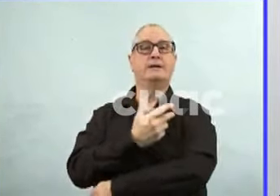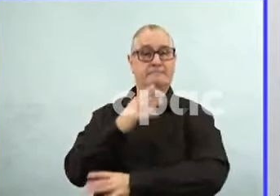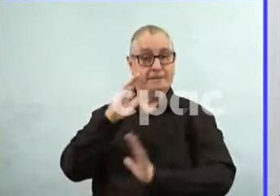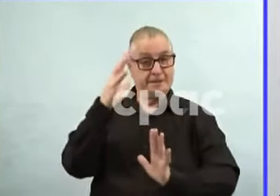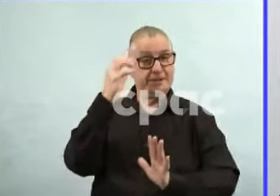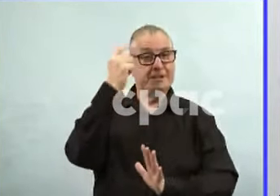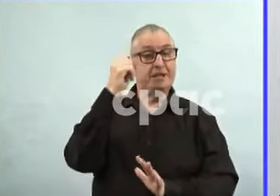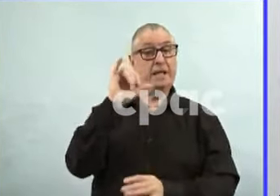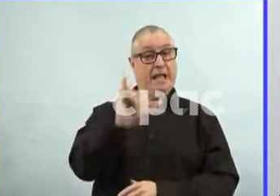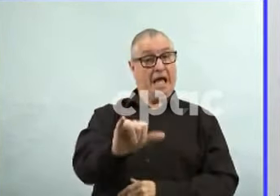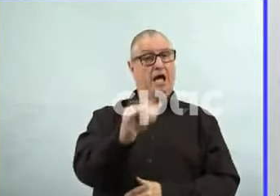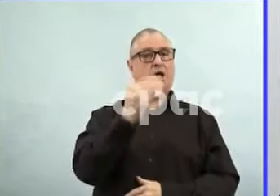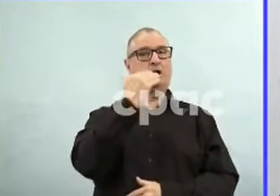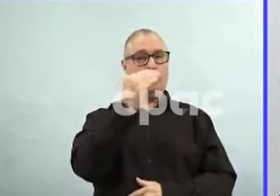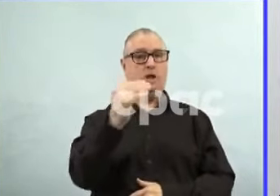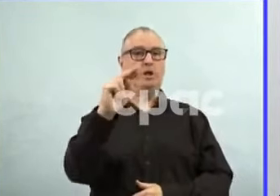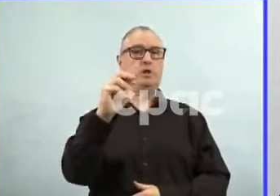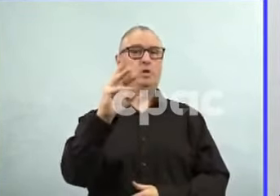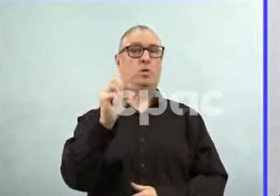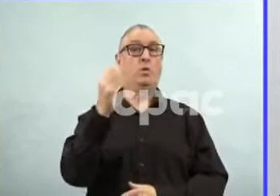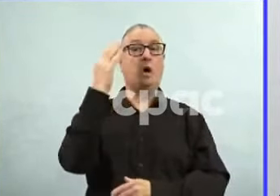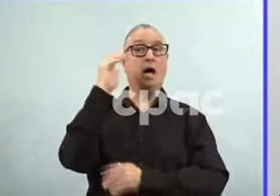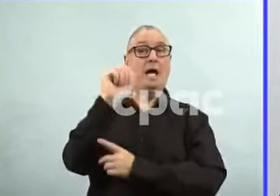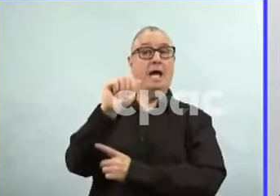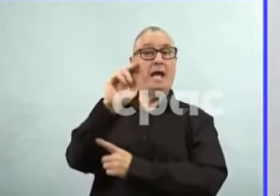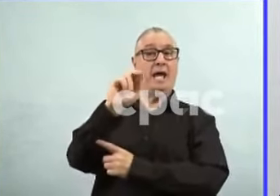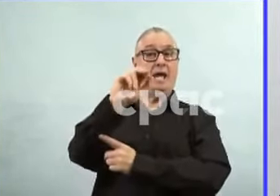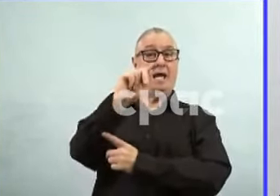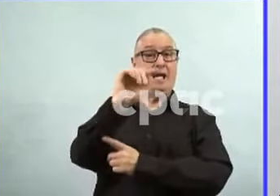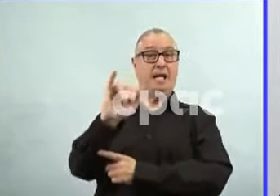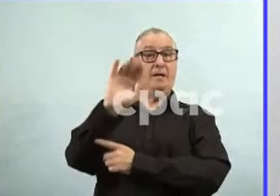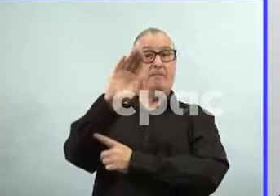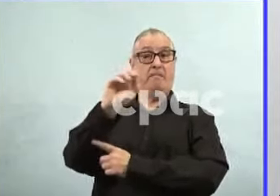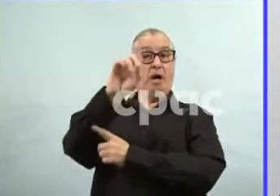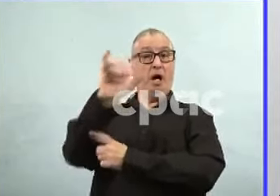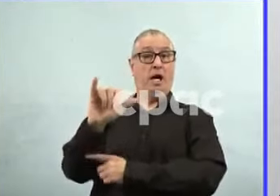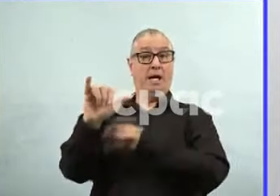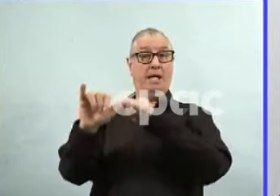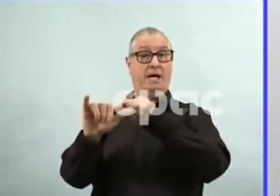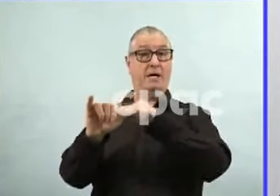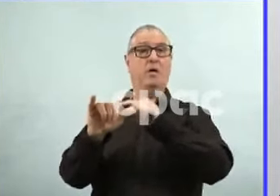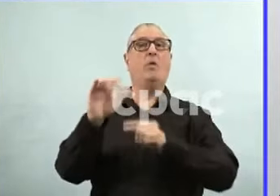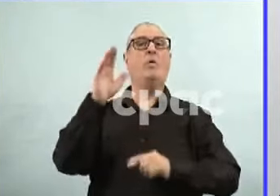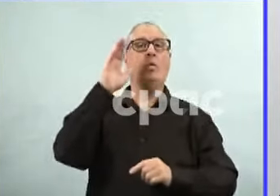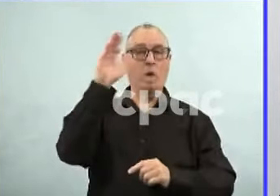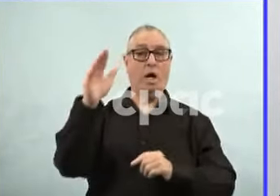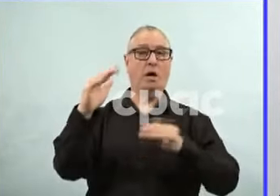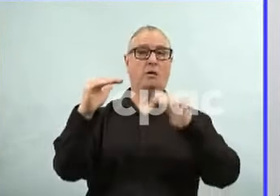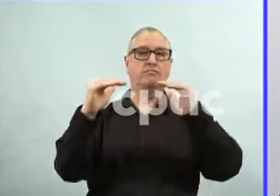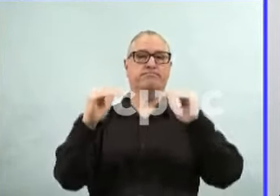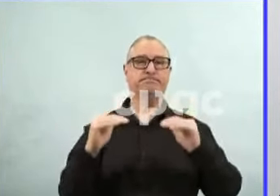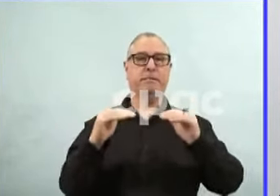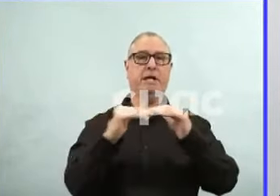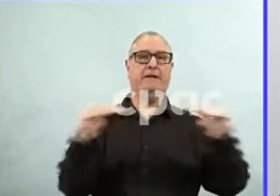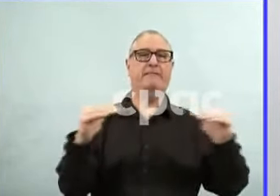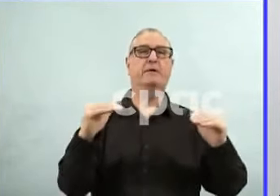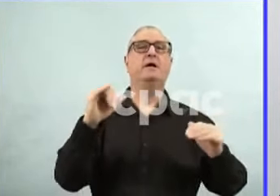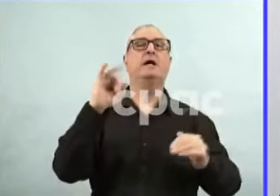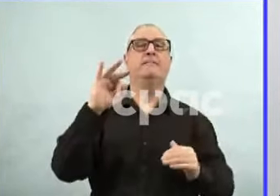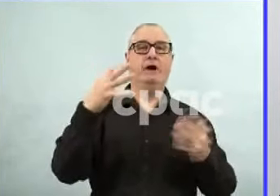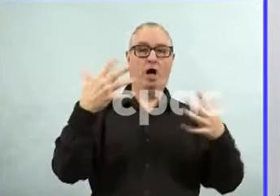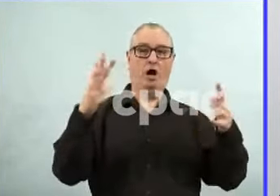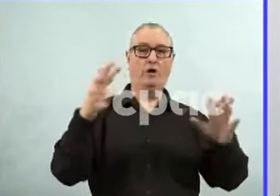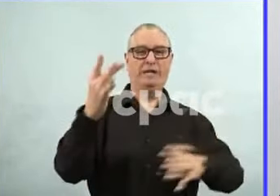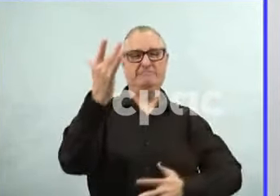are typically lower with mild disease, and they're higher the sicker that somebody gets. So the reason that the UK saw lower